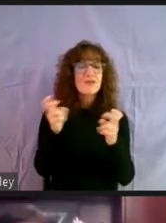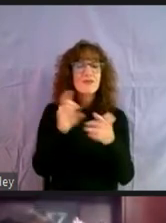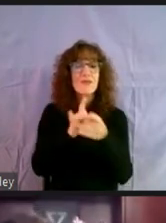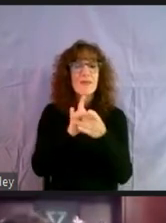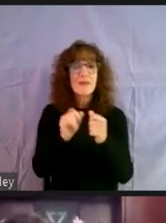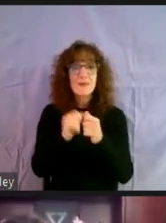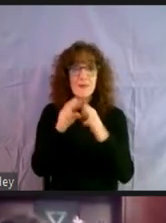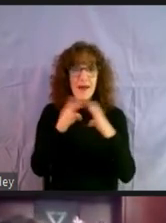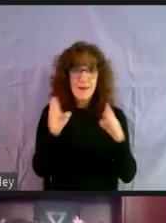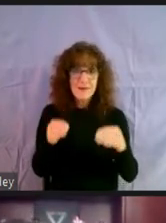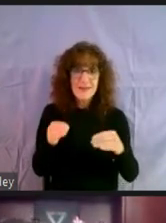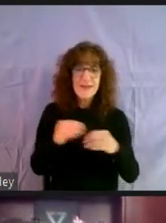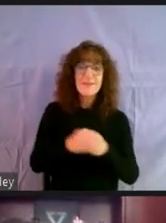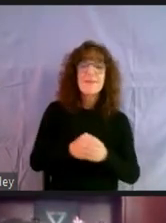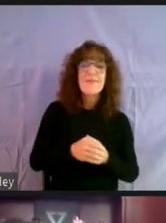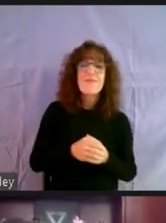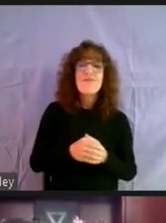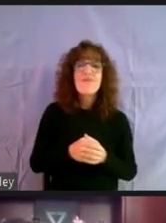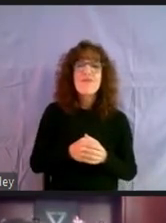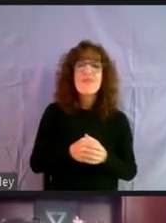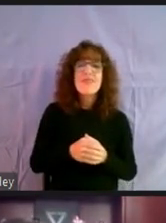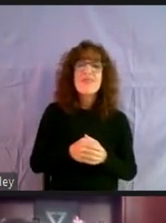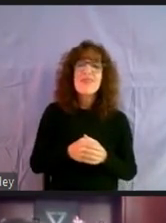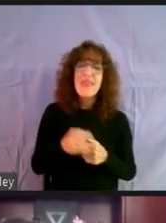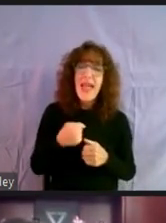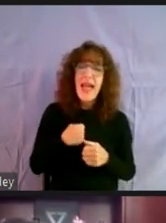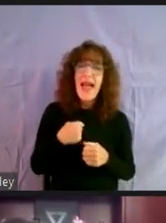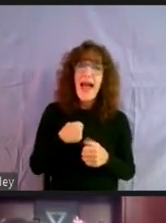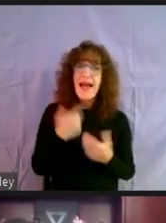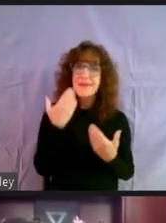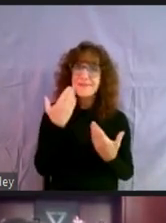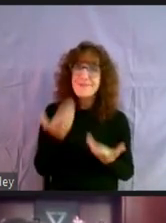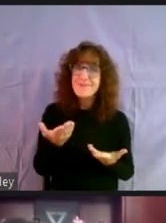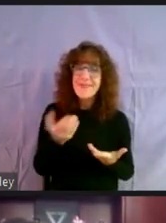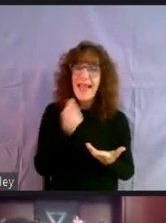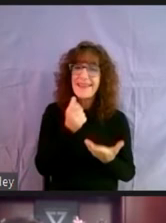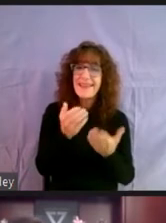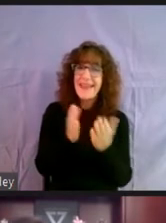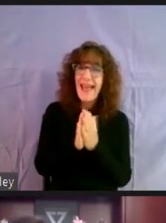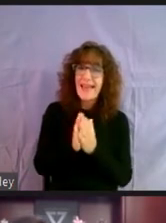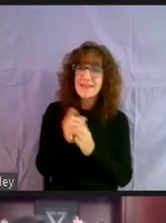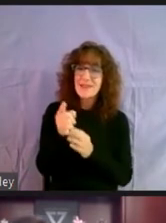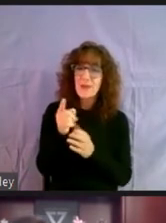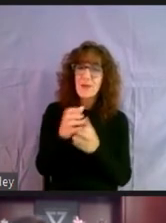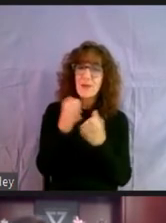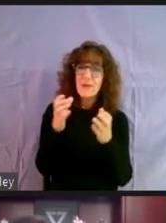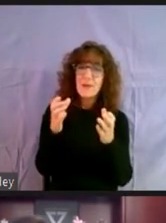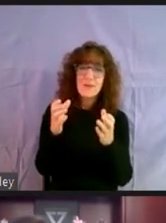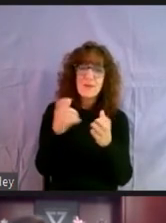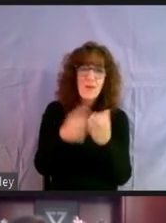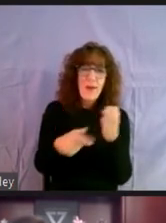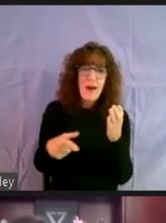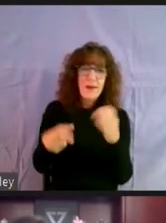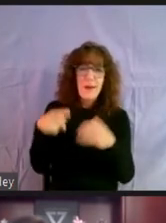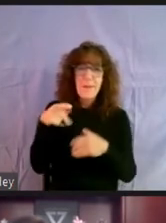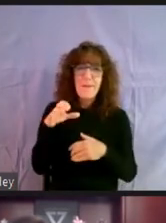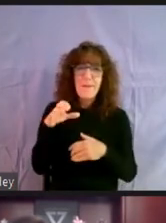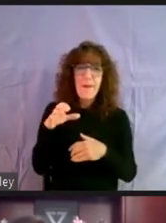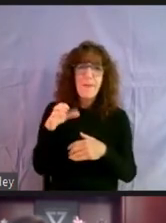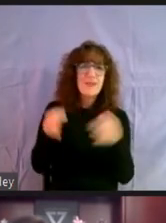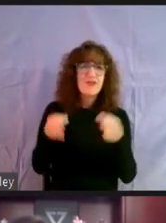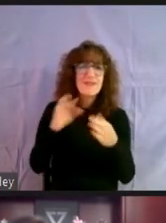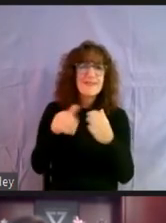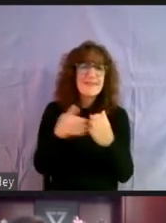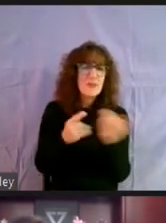Um, and, um, and I actually don't know, and I didn't ask you the other day much about what the Public Justice Center does. Can you start with that?